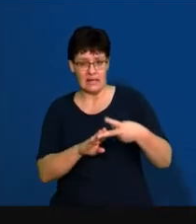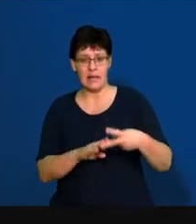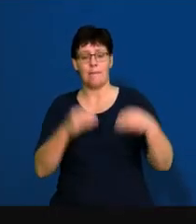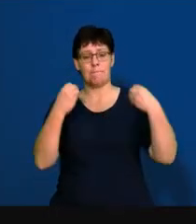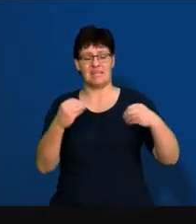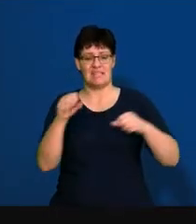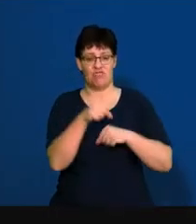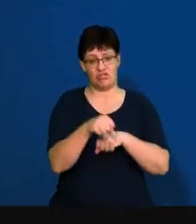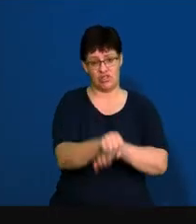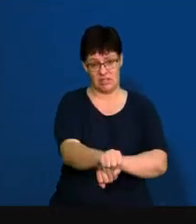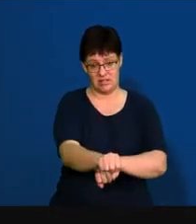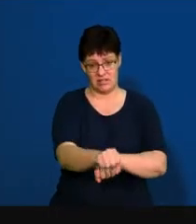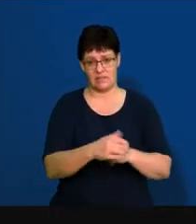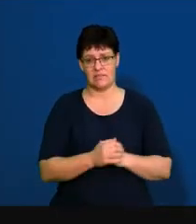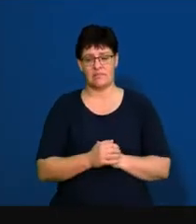strategies.